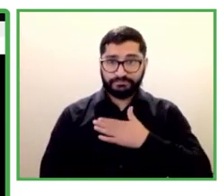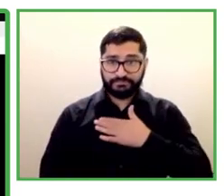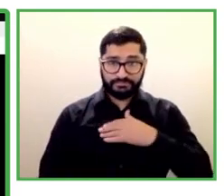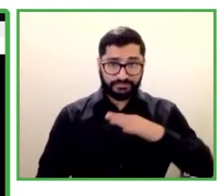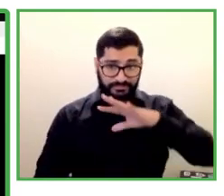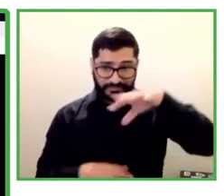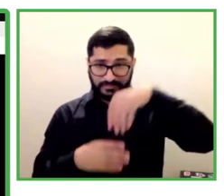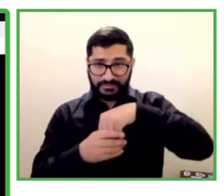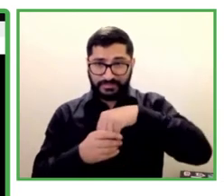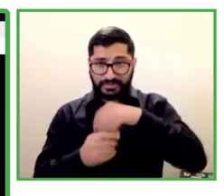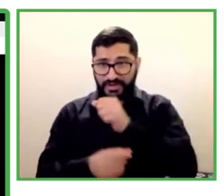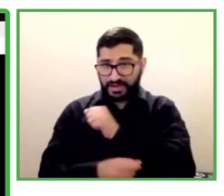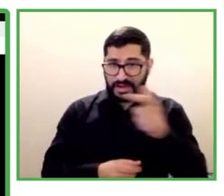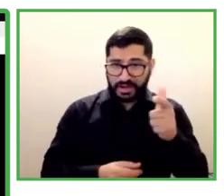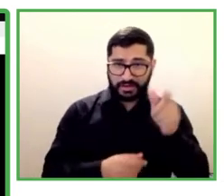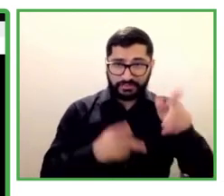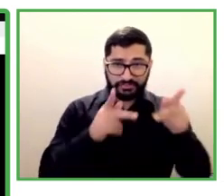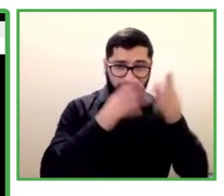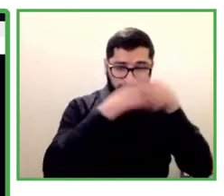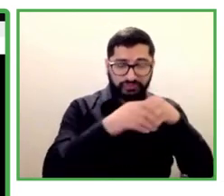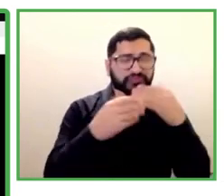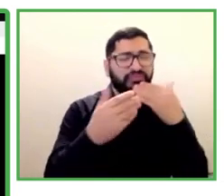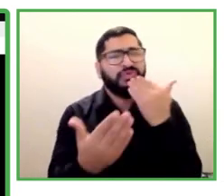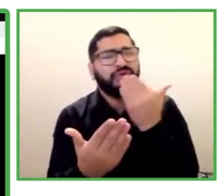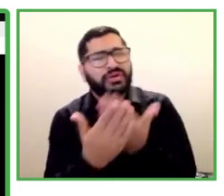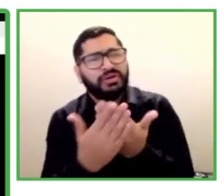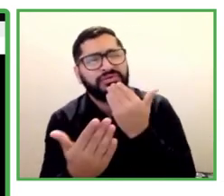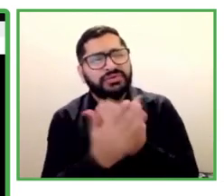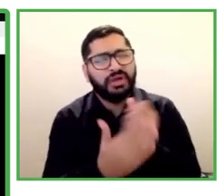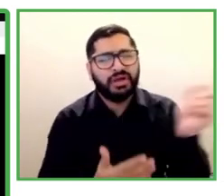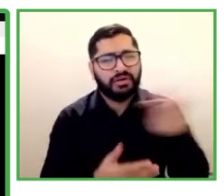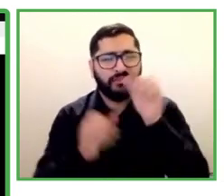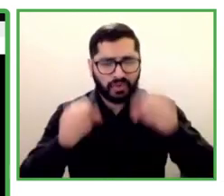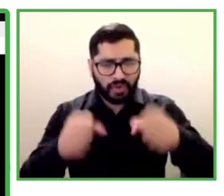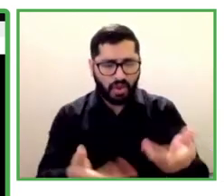for giving us the opportunity to be here. I hope to hear from you soon.